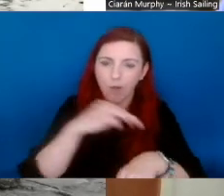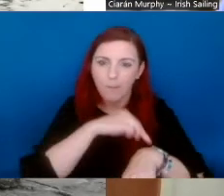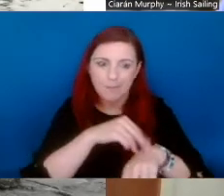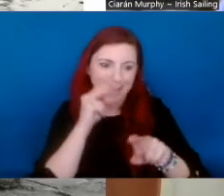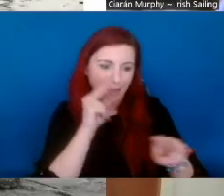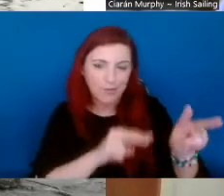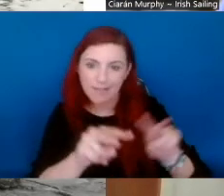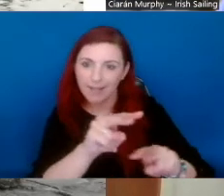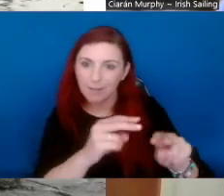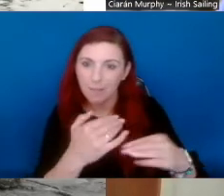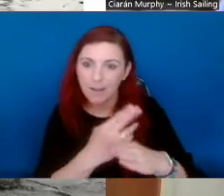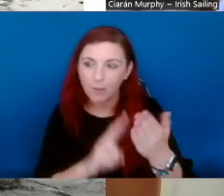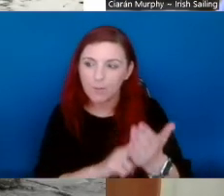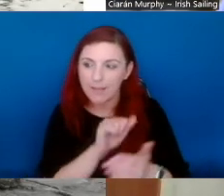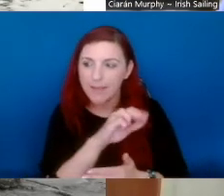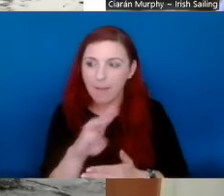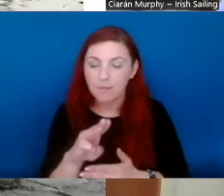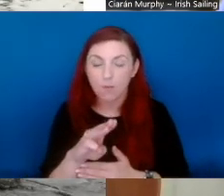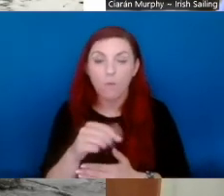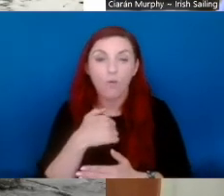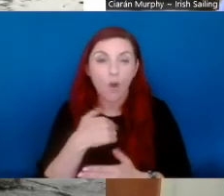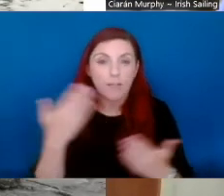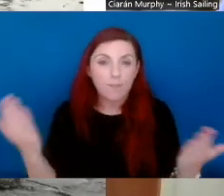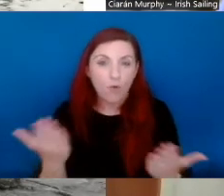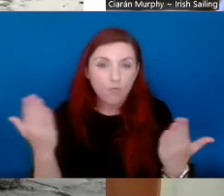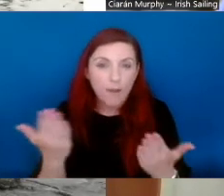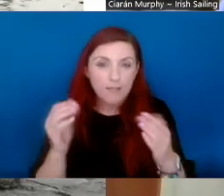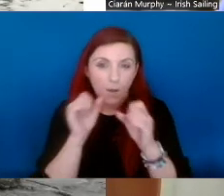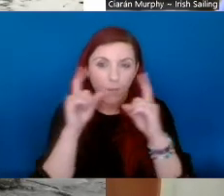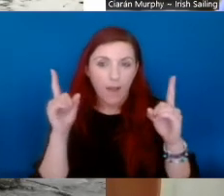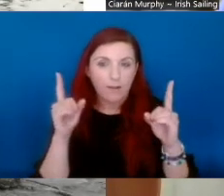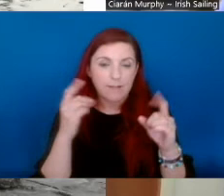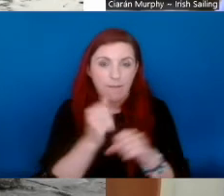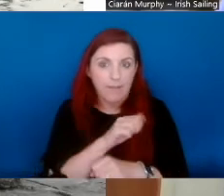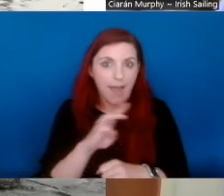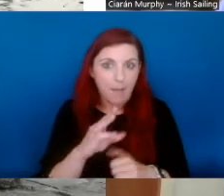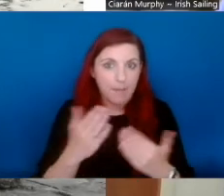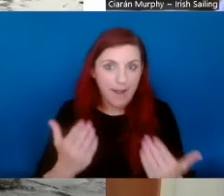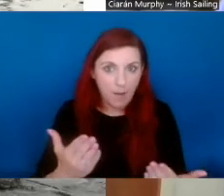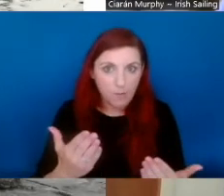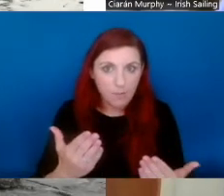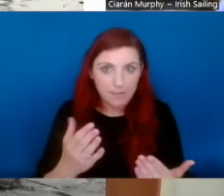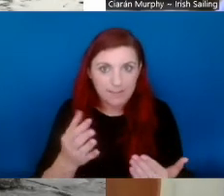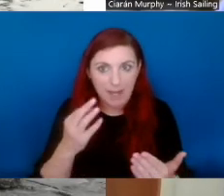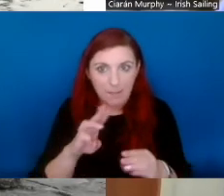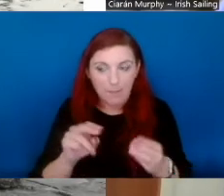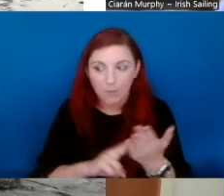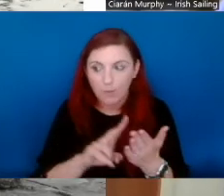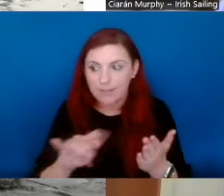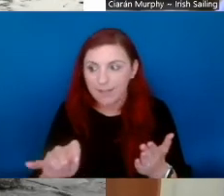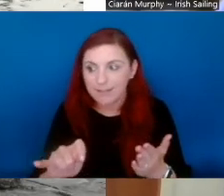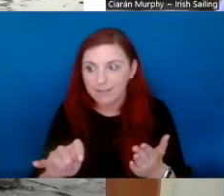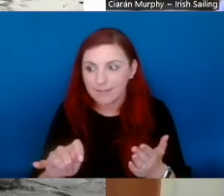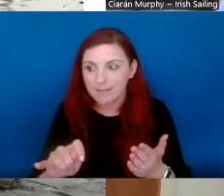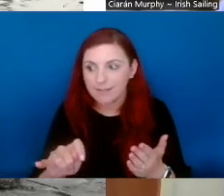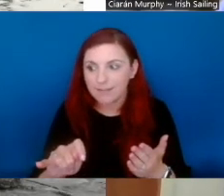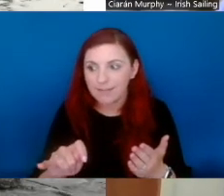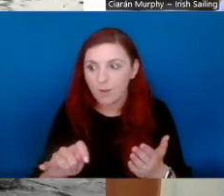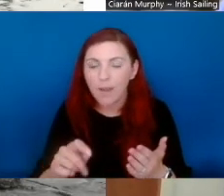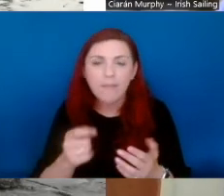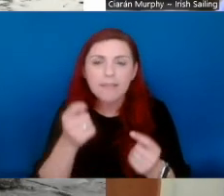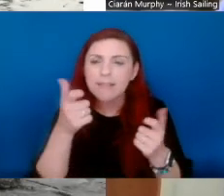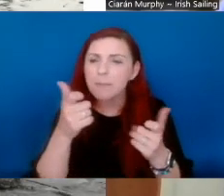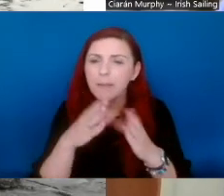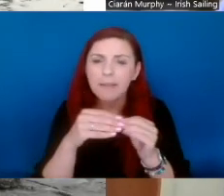link into the system and report back trail issues as they find them. So it'll be like a webpage interface into the system rather than needing a fully functioning app. So it'll be